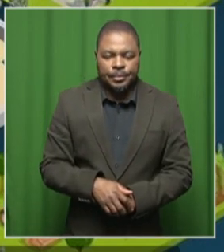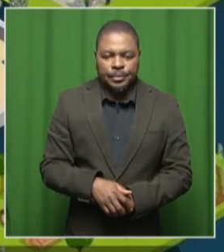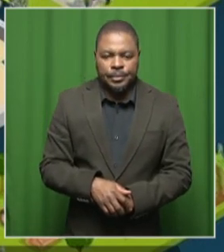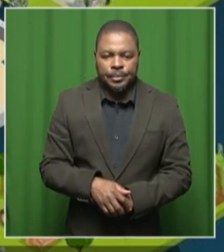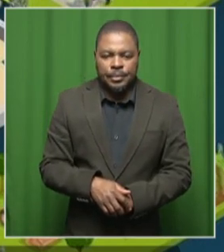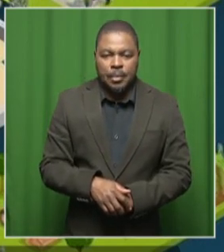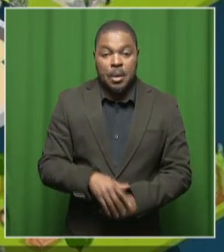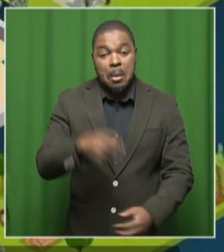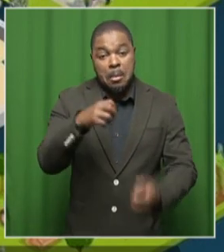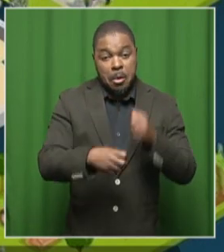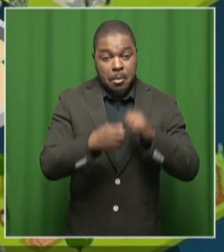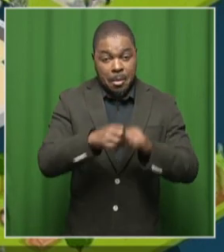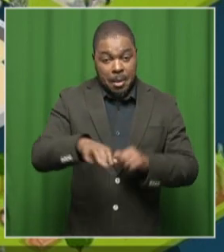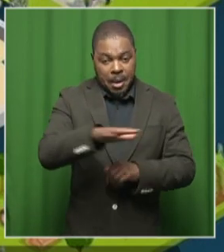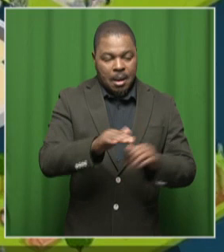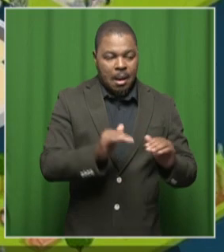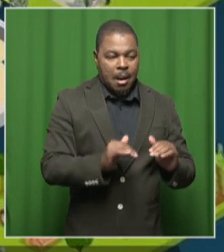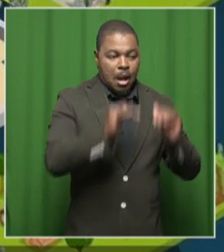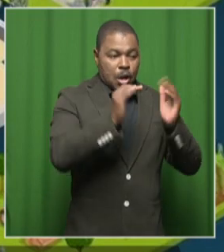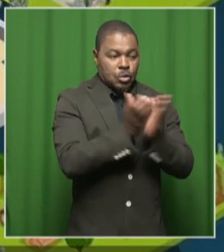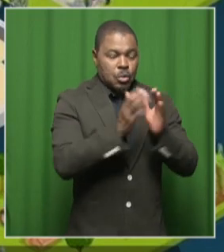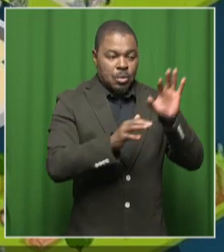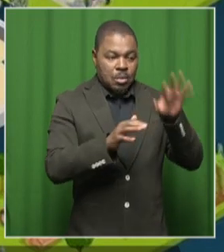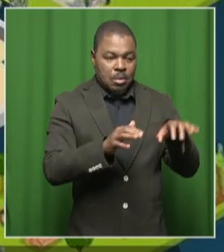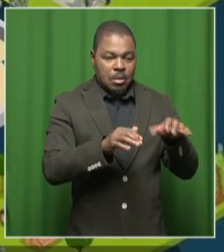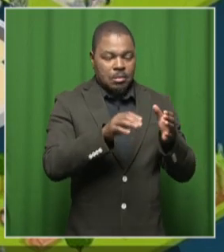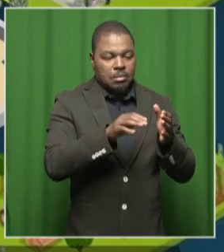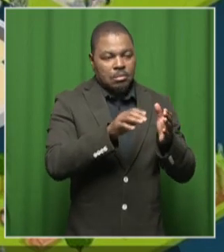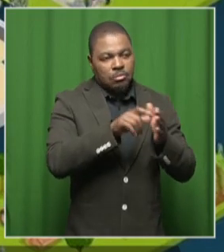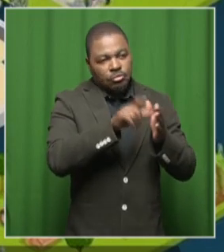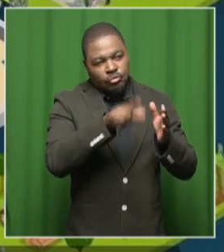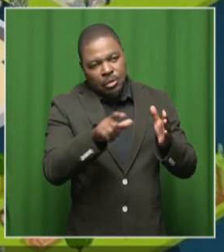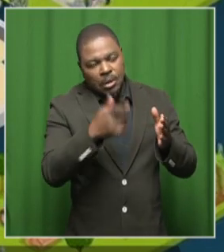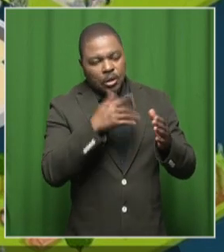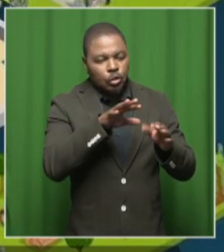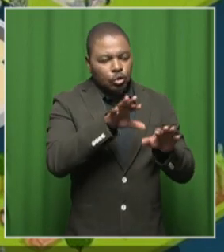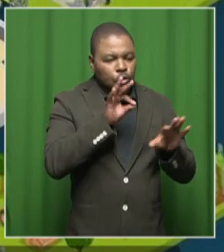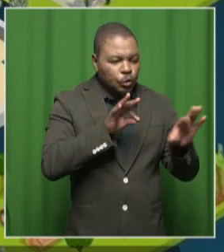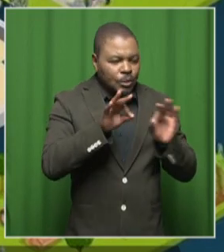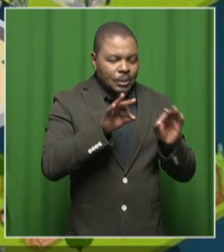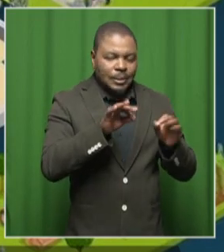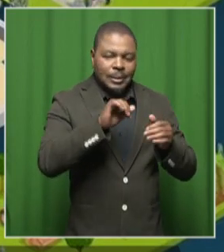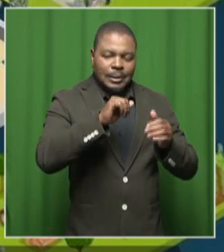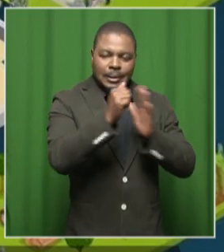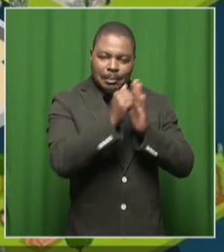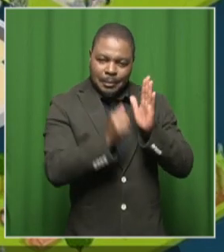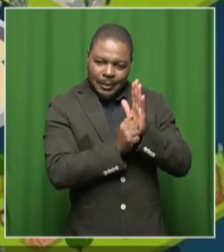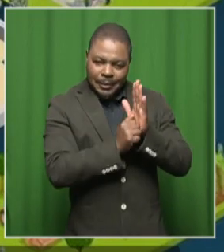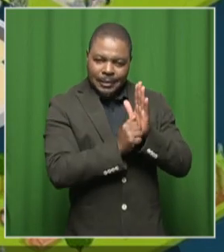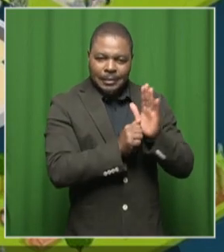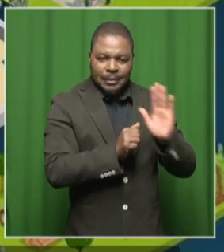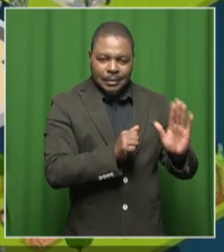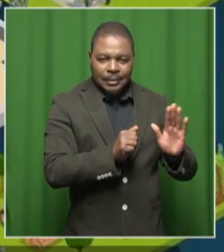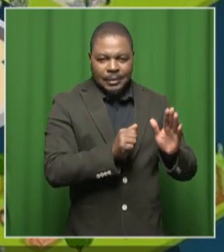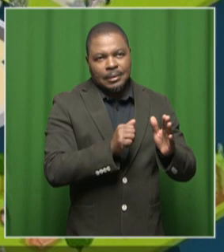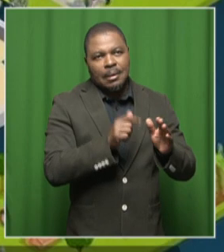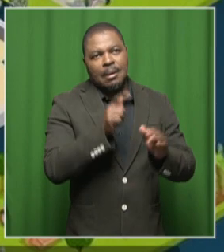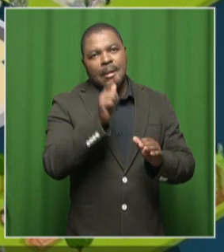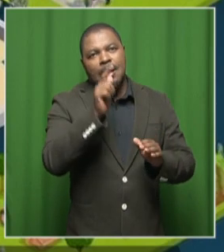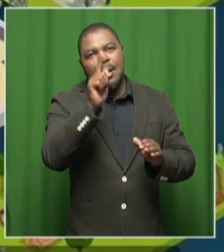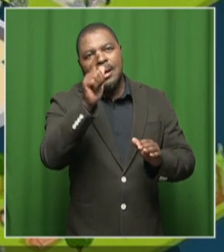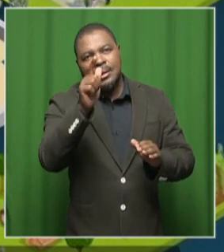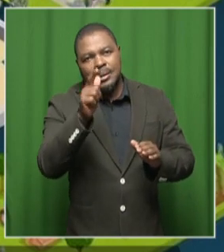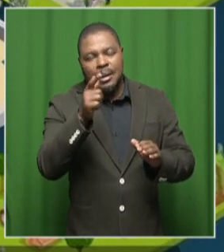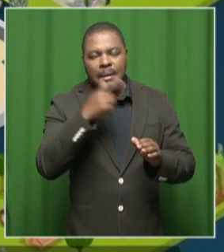The problem here is in high school when children start making choices about subjects and maybe a couple of years later they